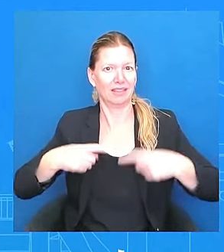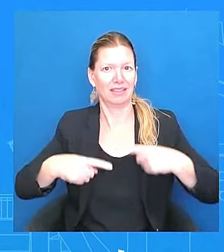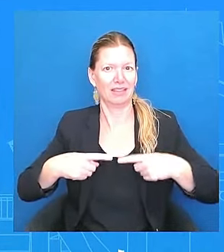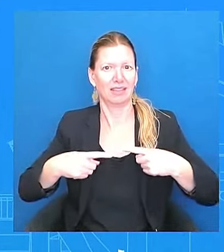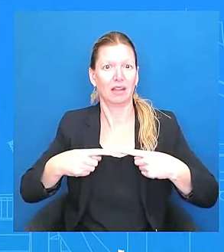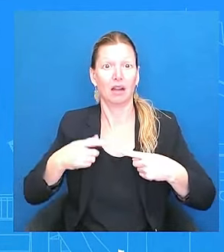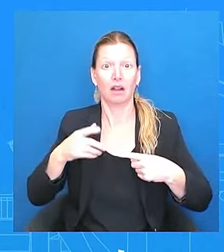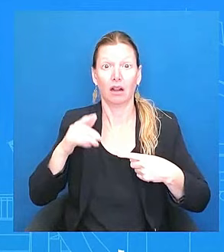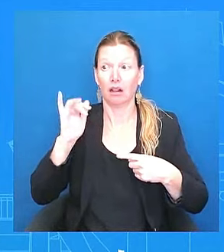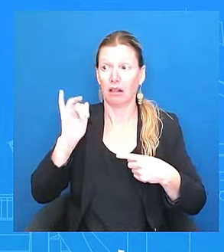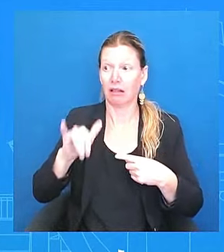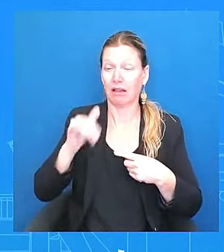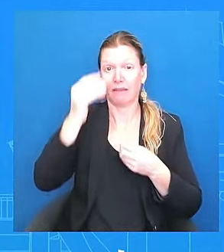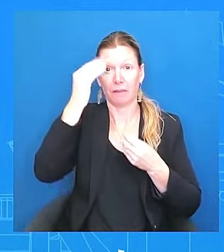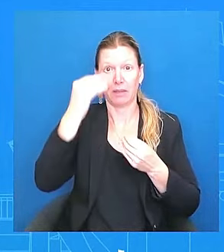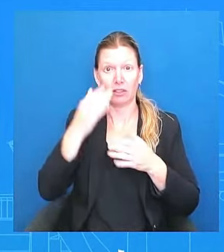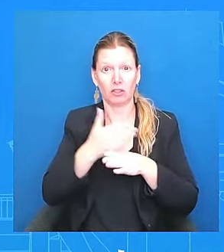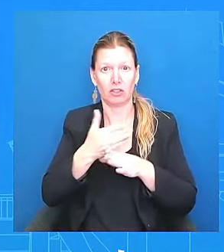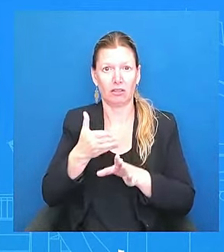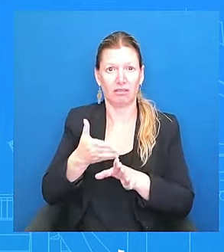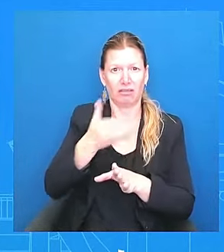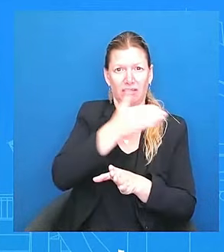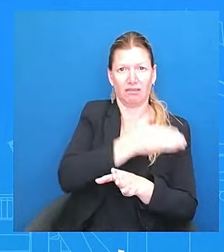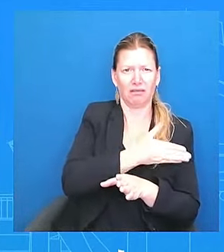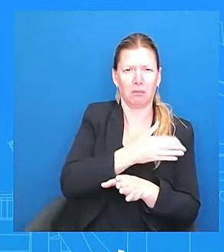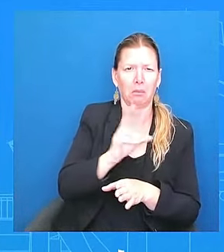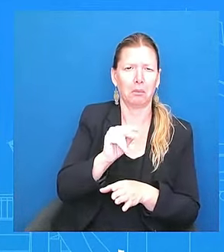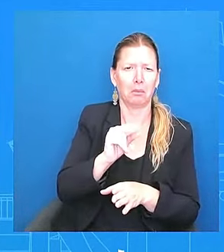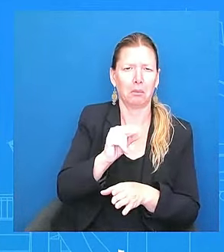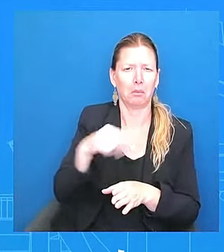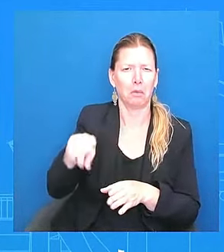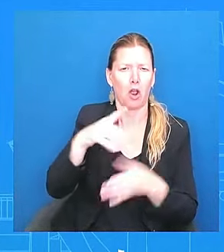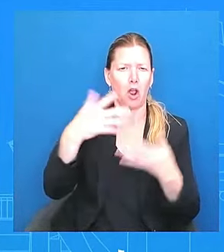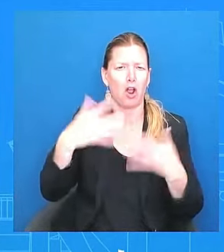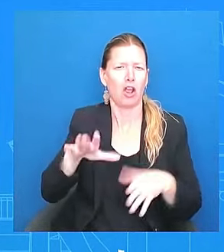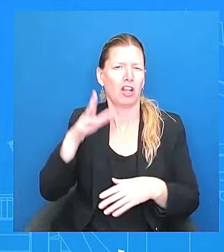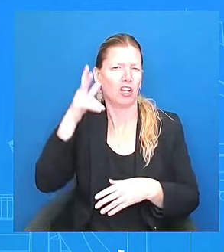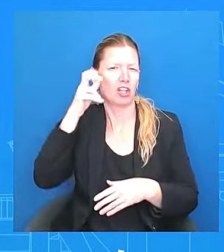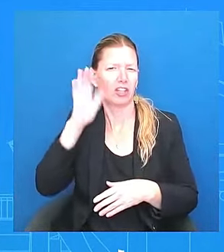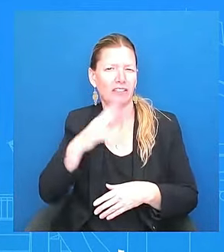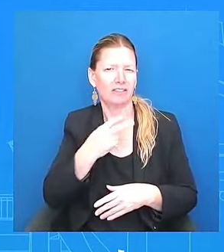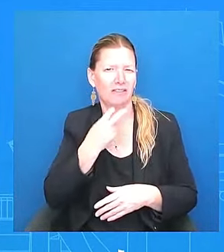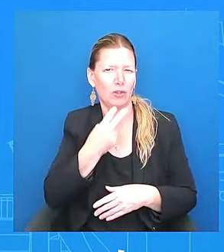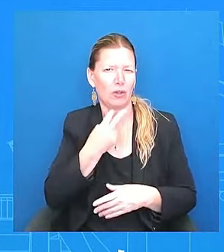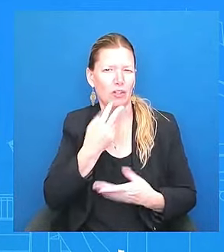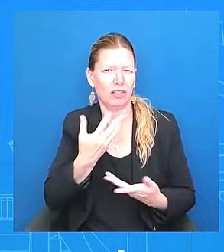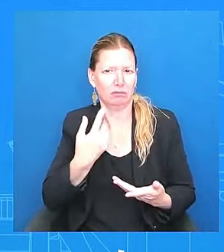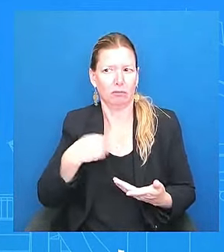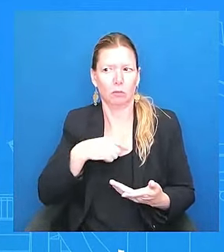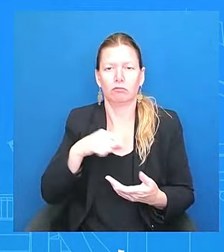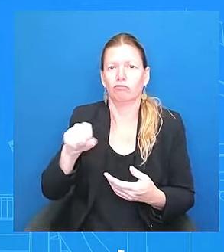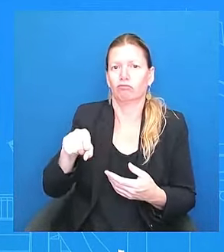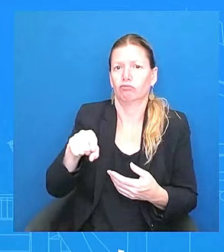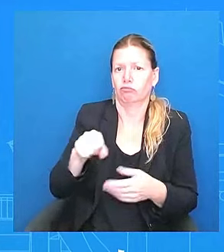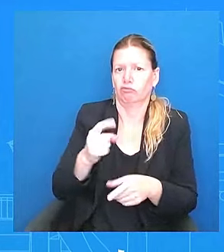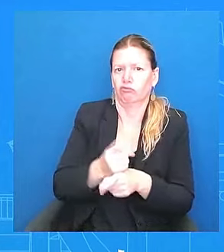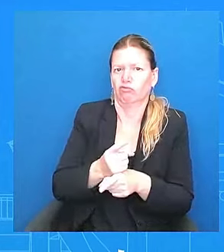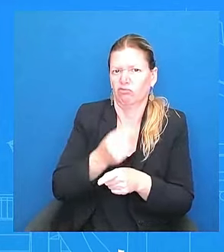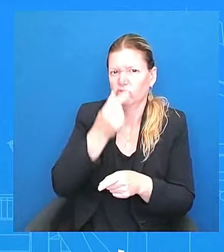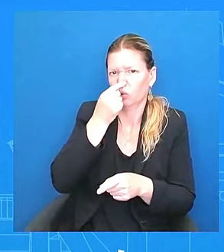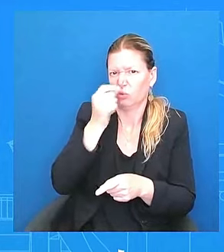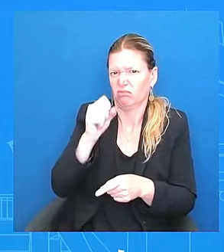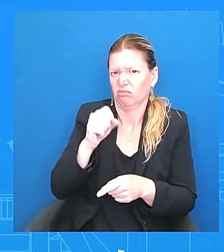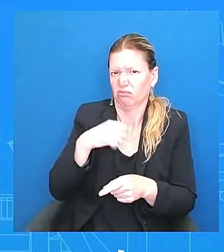note as well. Like it is the jet lag and the cold, but I want to be really, I want to be really clear here. This is not an excuse, right? This is not an